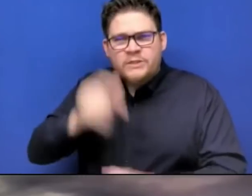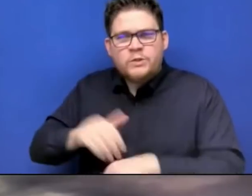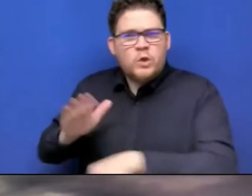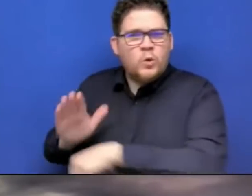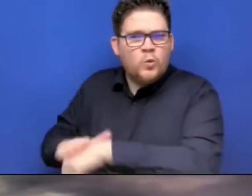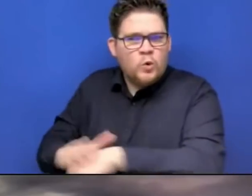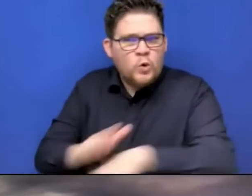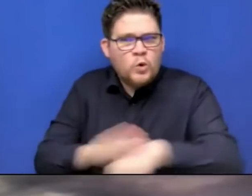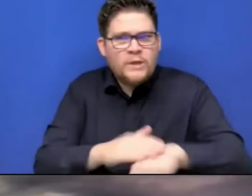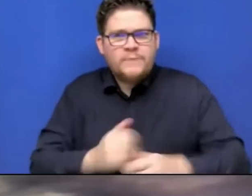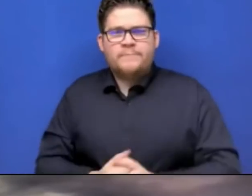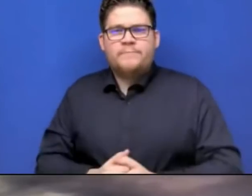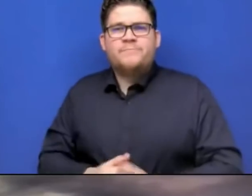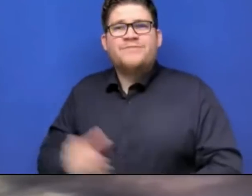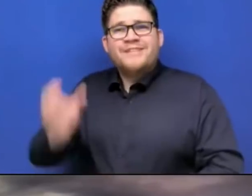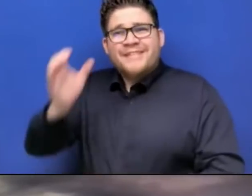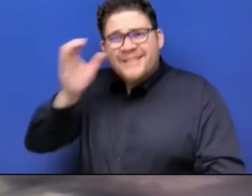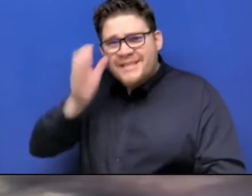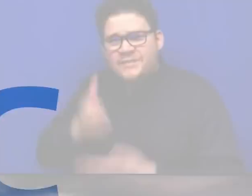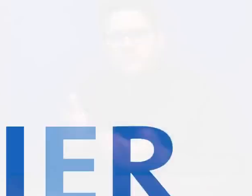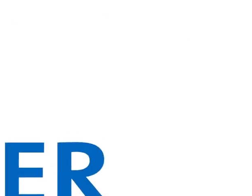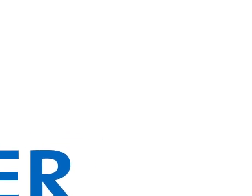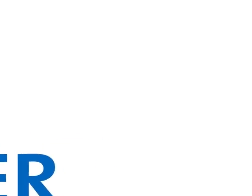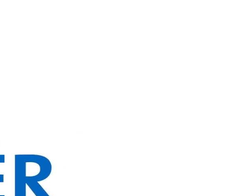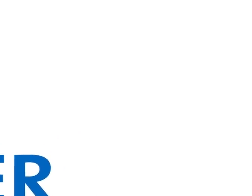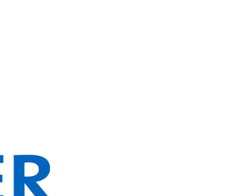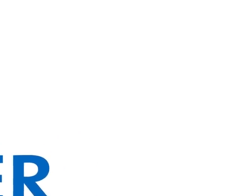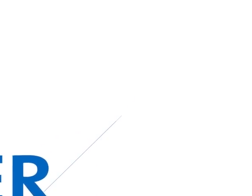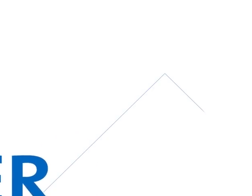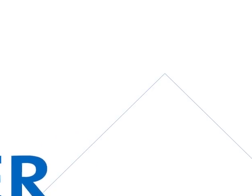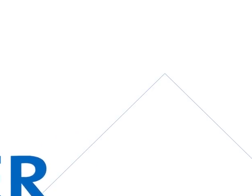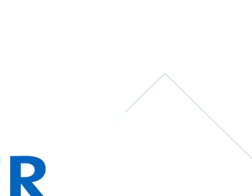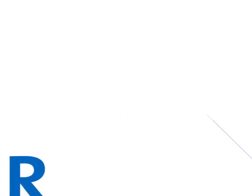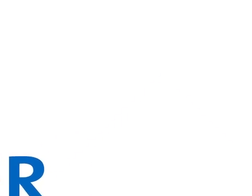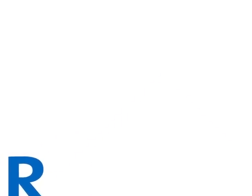for all recommendations. Thank you for Association. Thank Thank you.